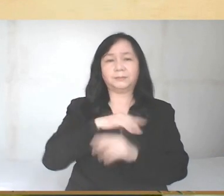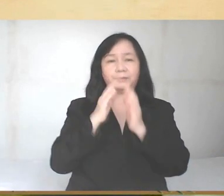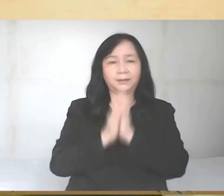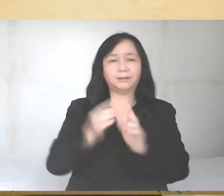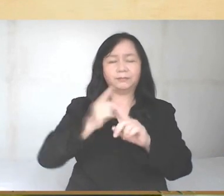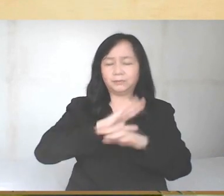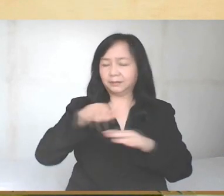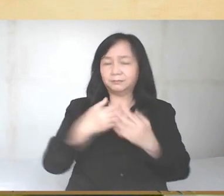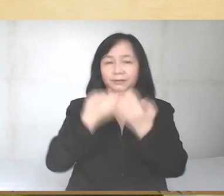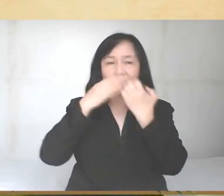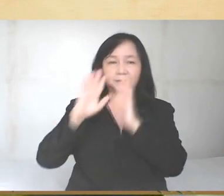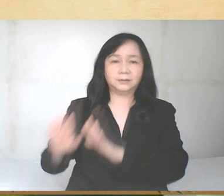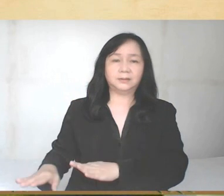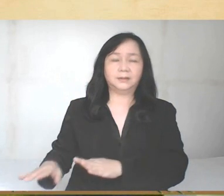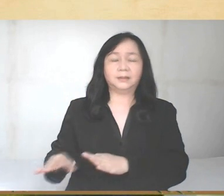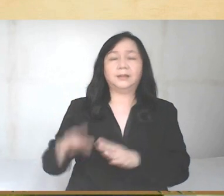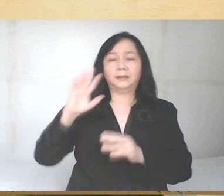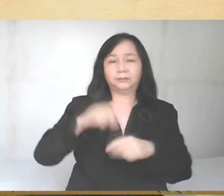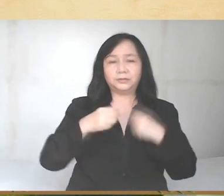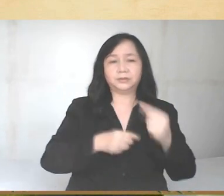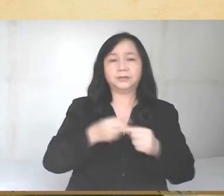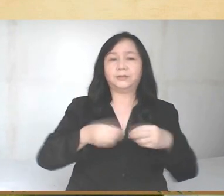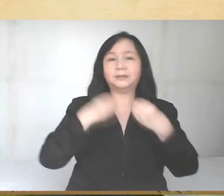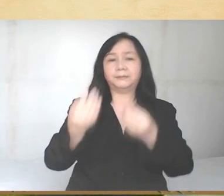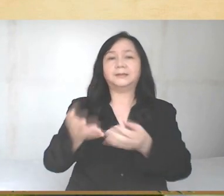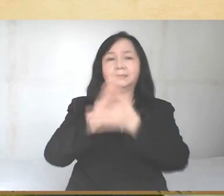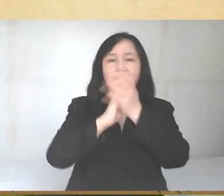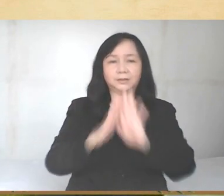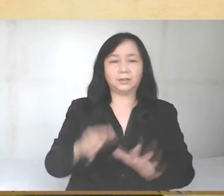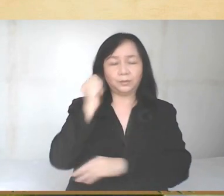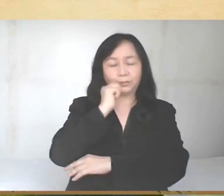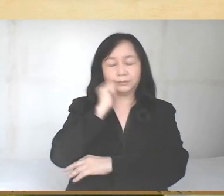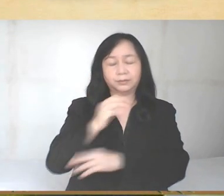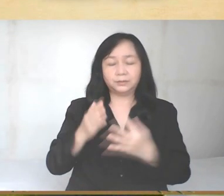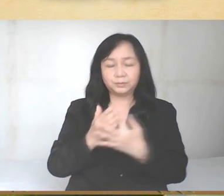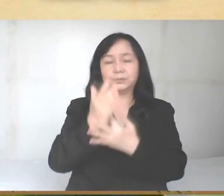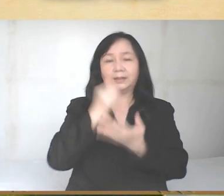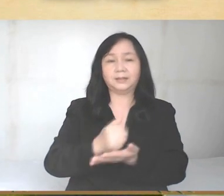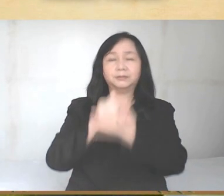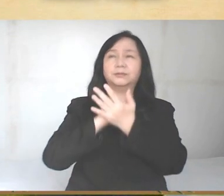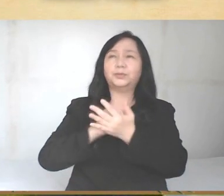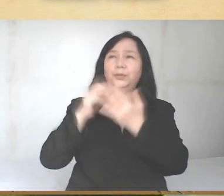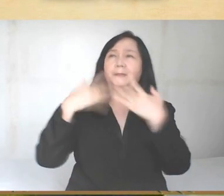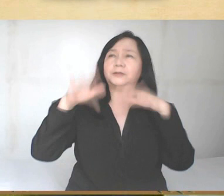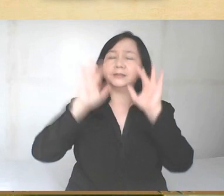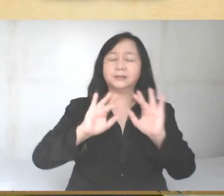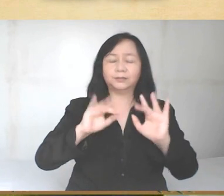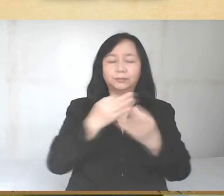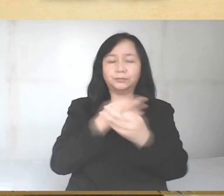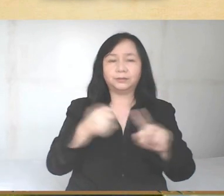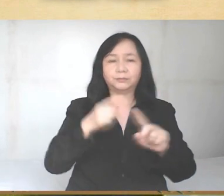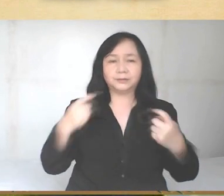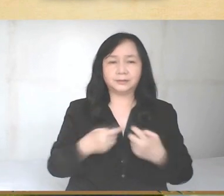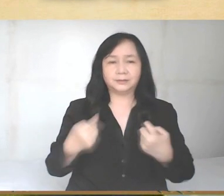from every evil, and graciously grant peace in our days, that by the help of your mercy we may always be free from sin,